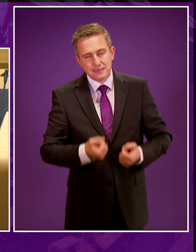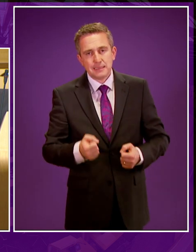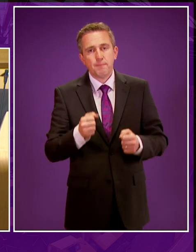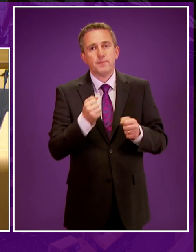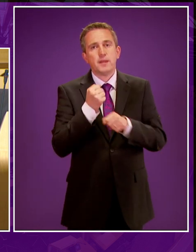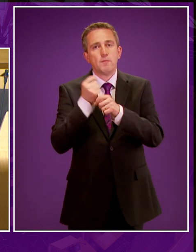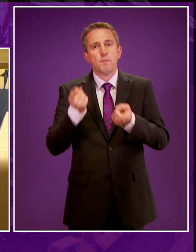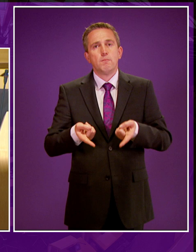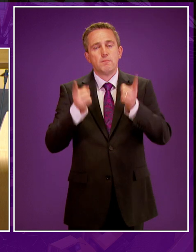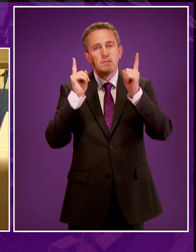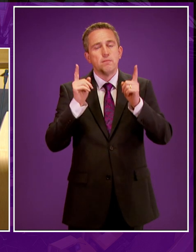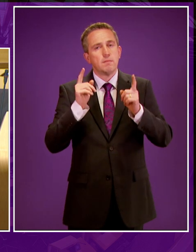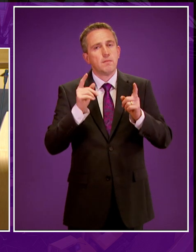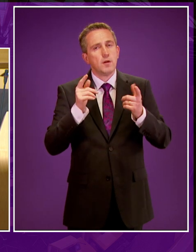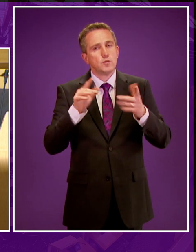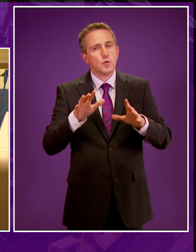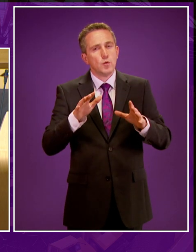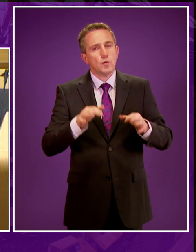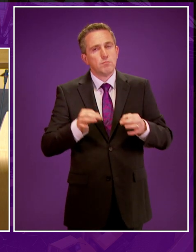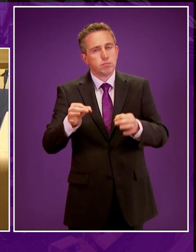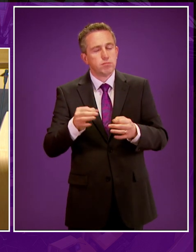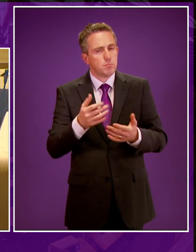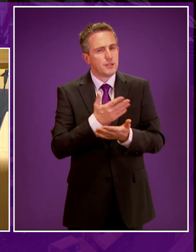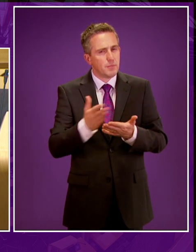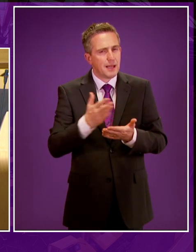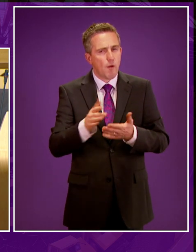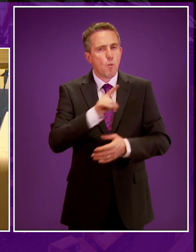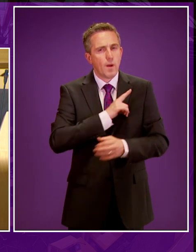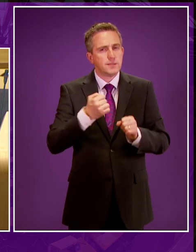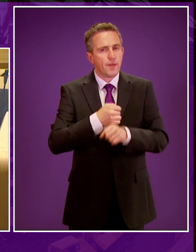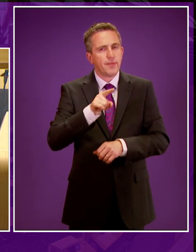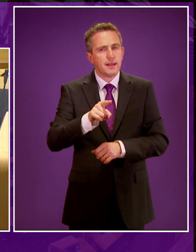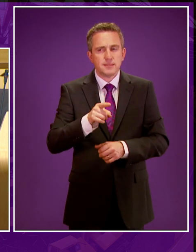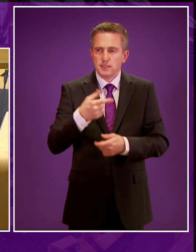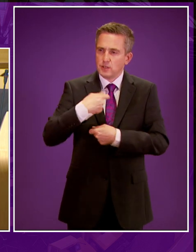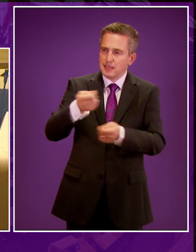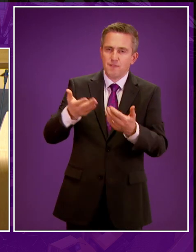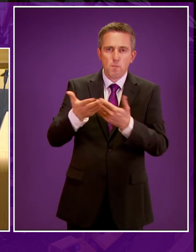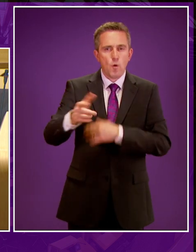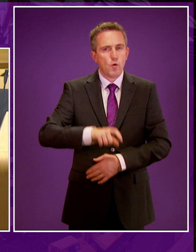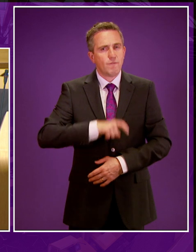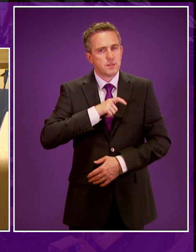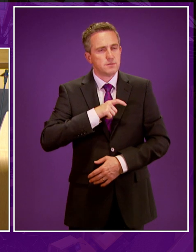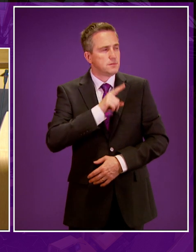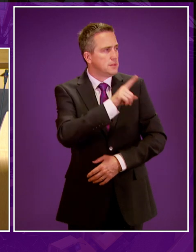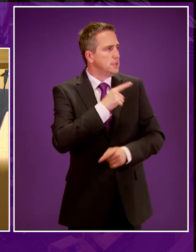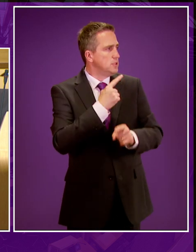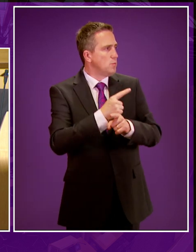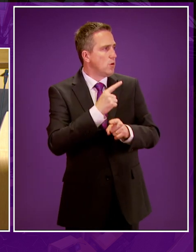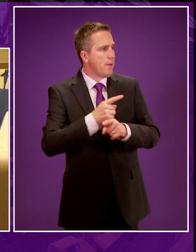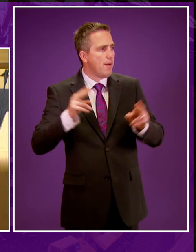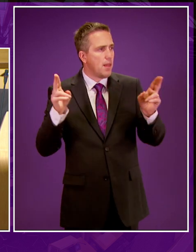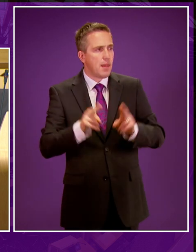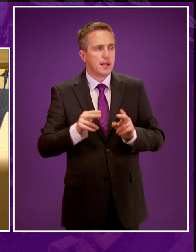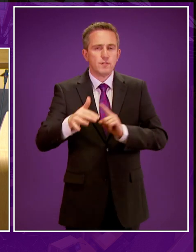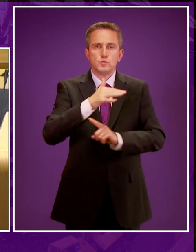statement before recess, but I thought he could have been firmer in some of his reasoning, which would give greater confidence to this decision. He spoke about a lack of a